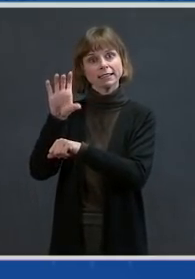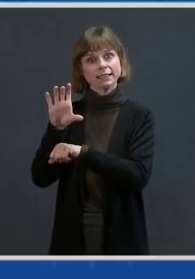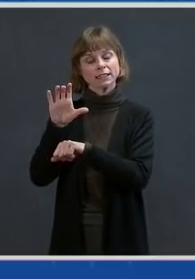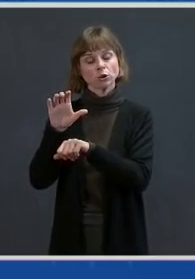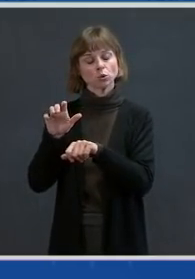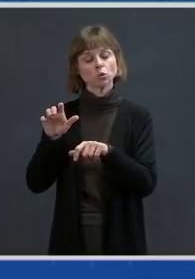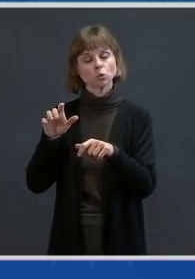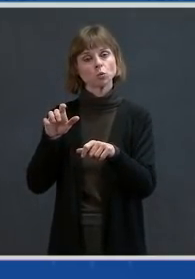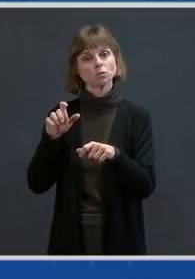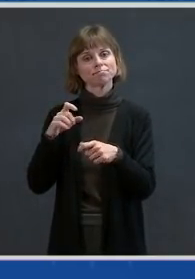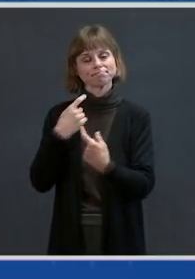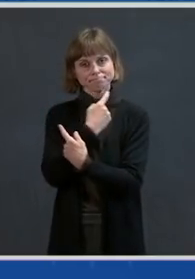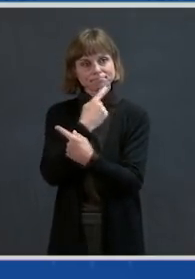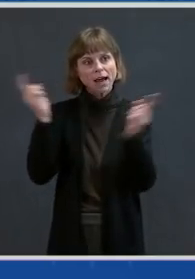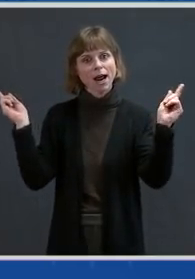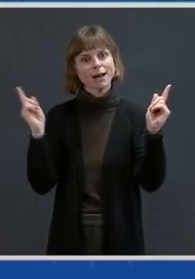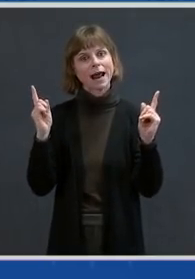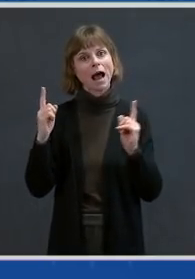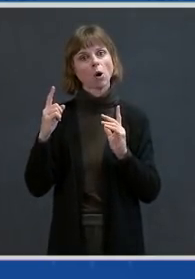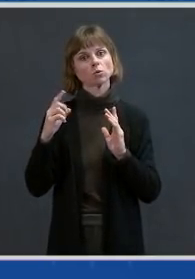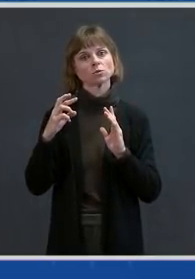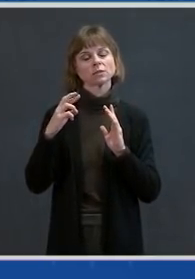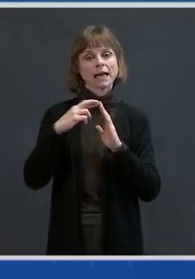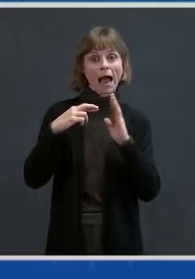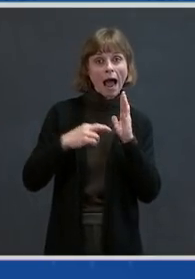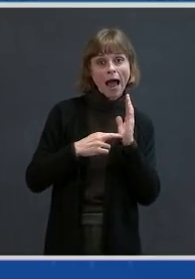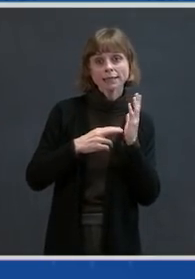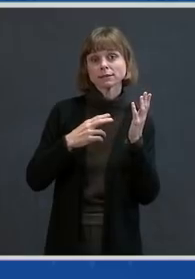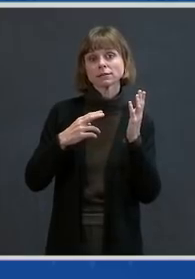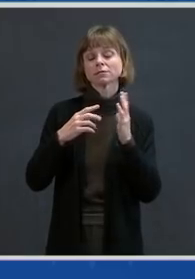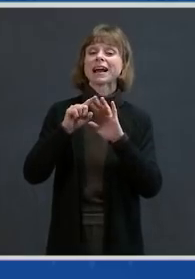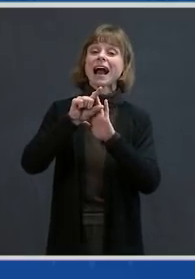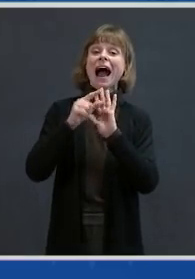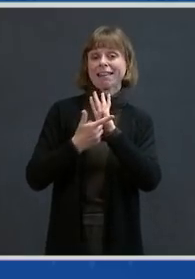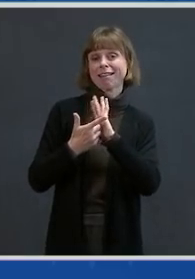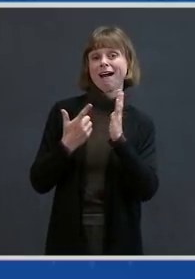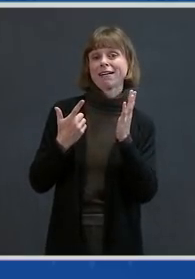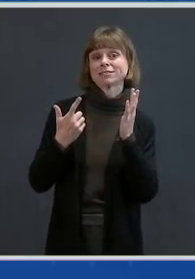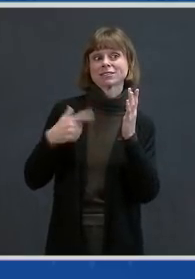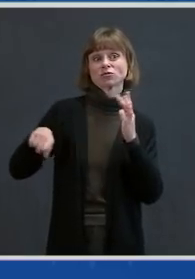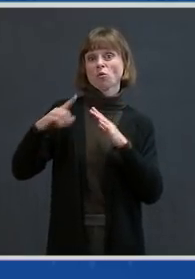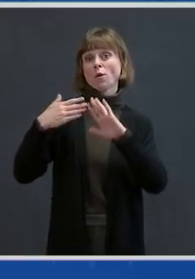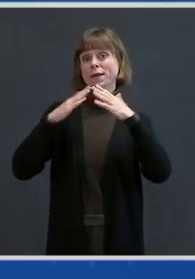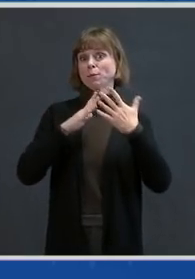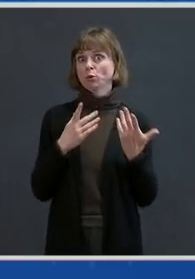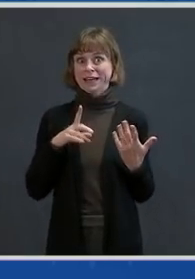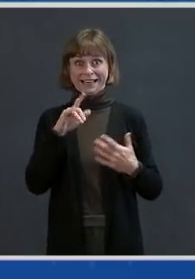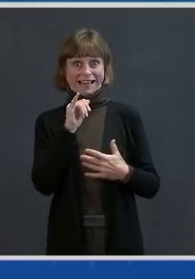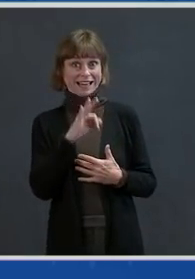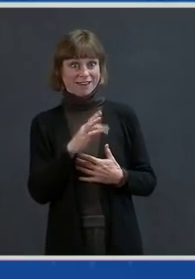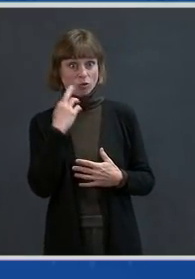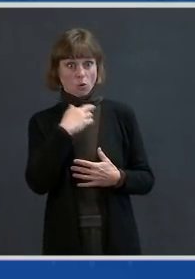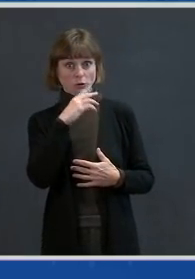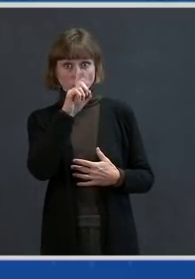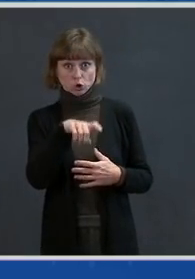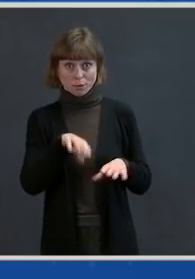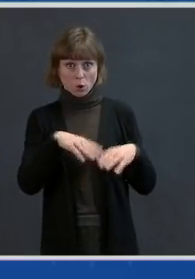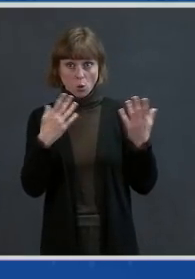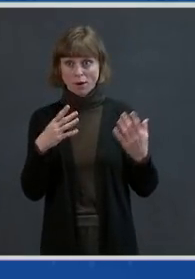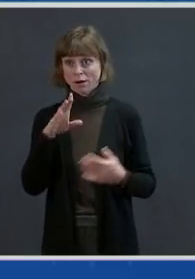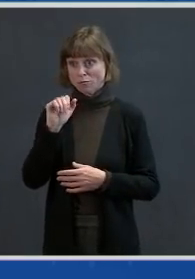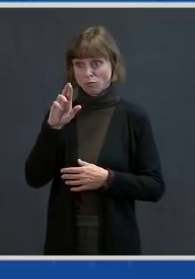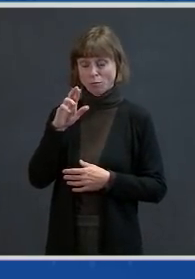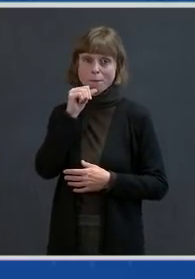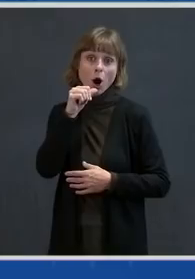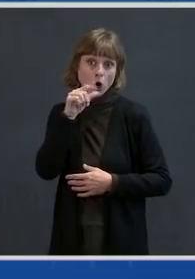community — you know, should bars be open, should restaurants be open? Are you still planning to put out,